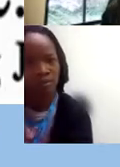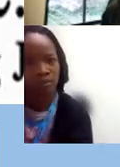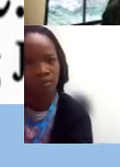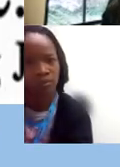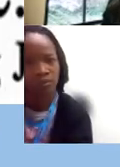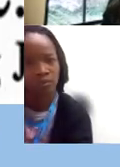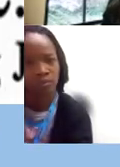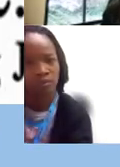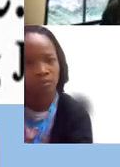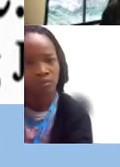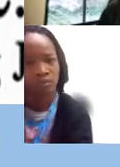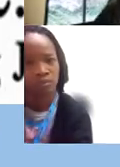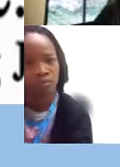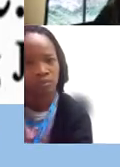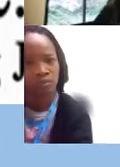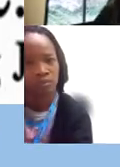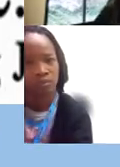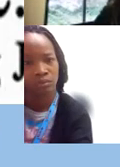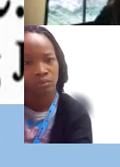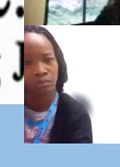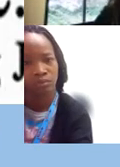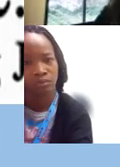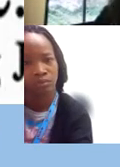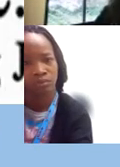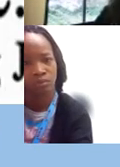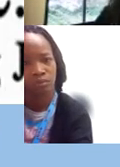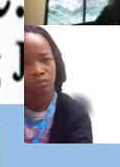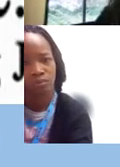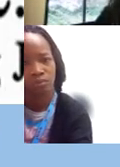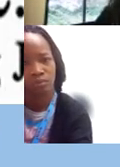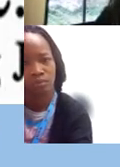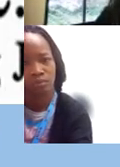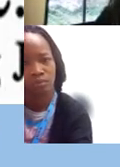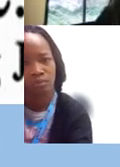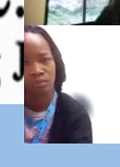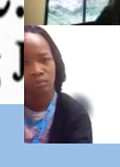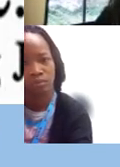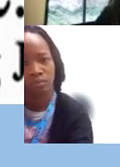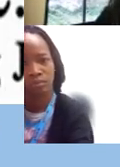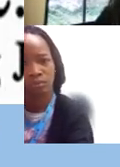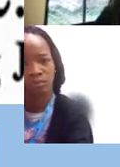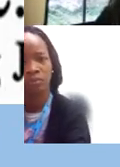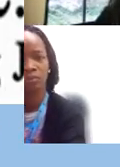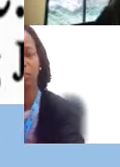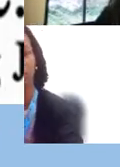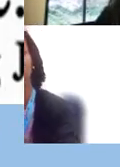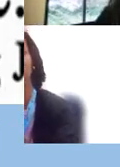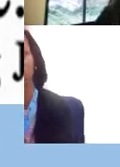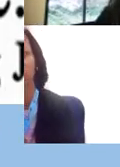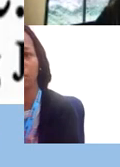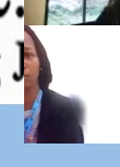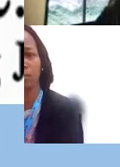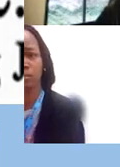to us and could be beneficial to us moving forward so i thank you for your attention and participation to this